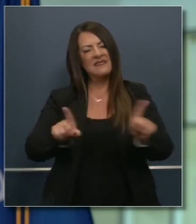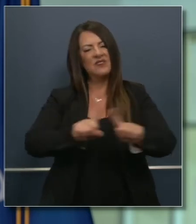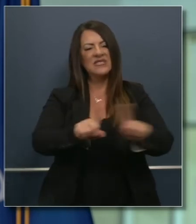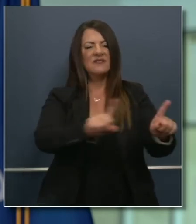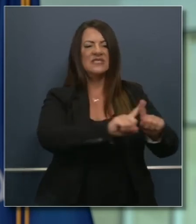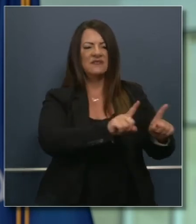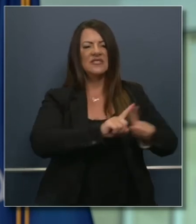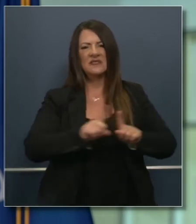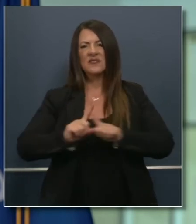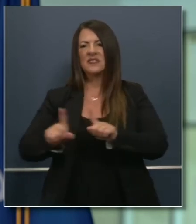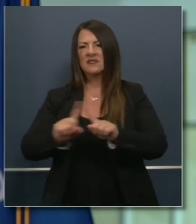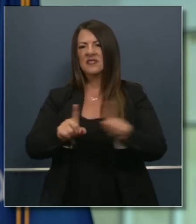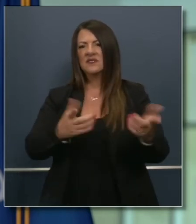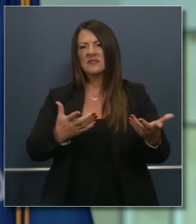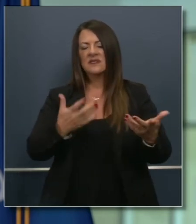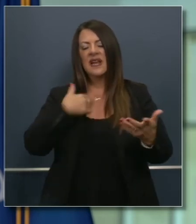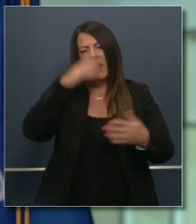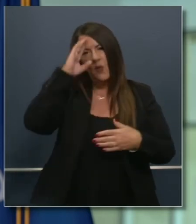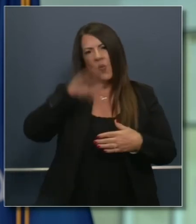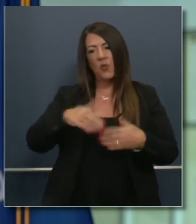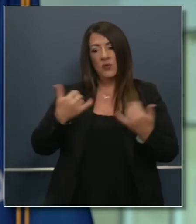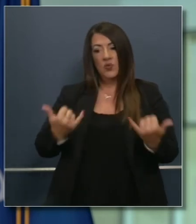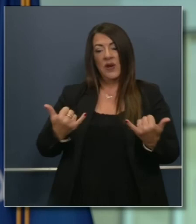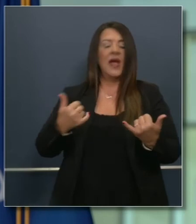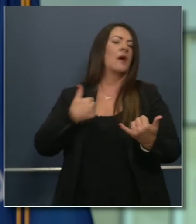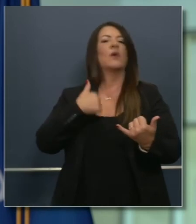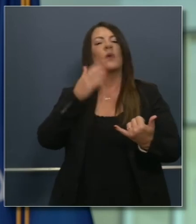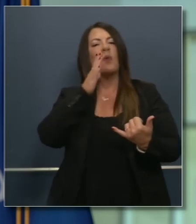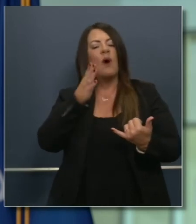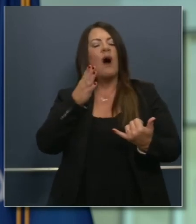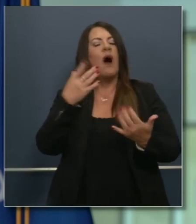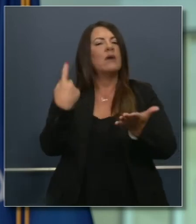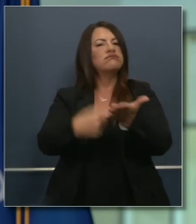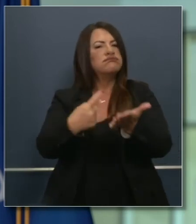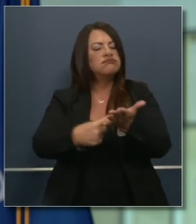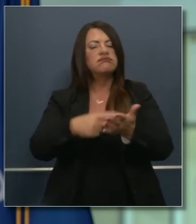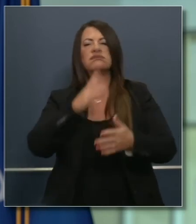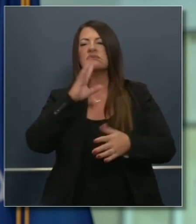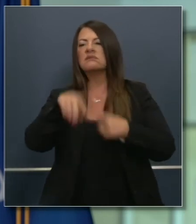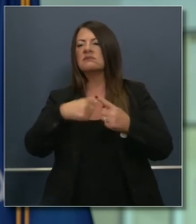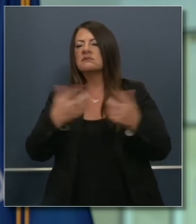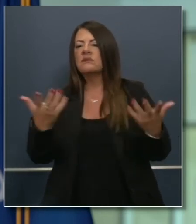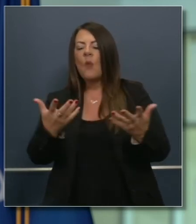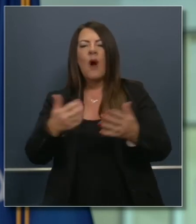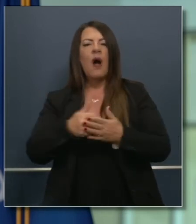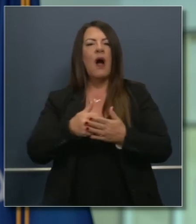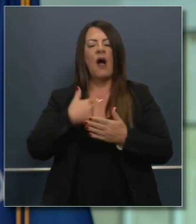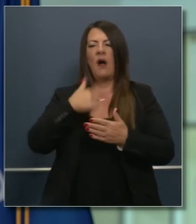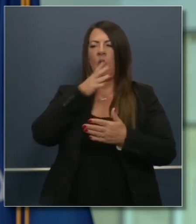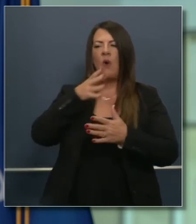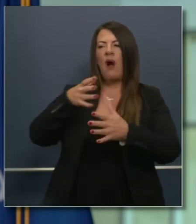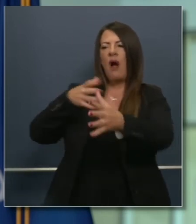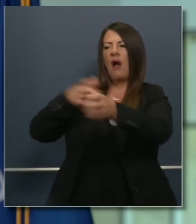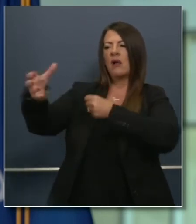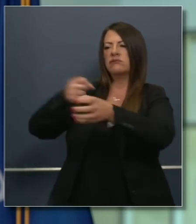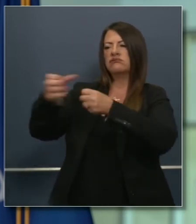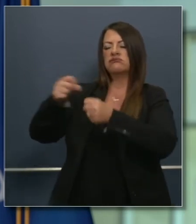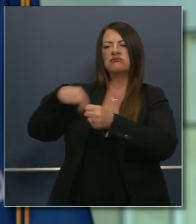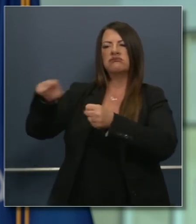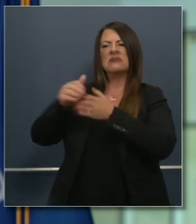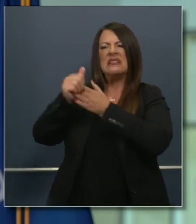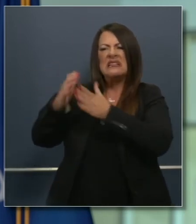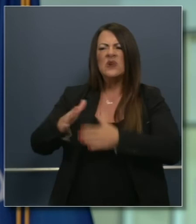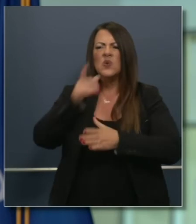conversation we'll have here today a conversation where we're going to invite in a number of educational leaders to